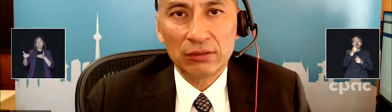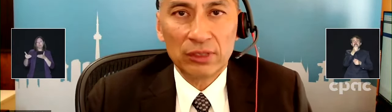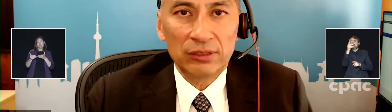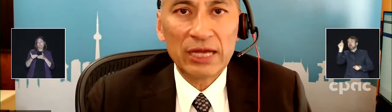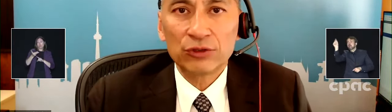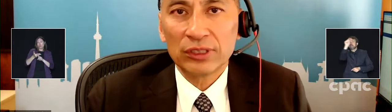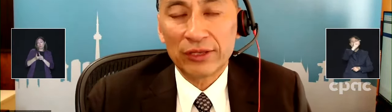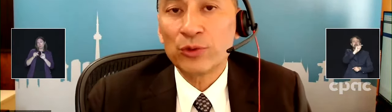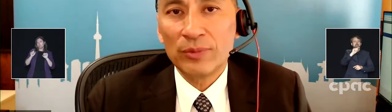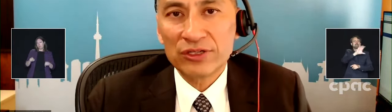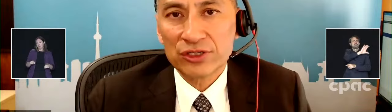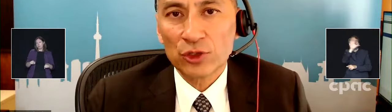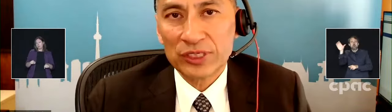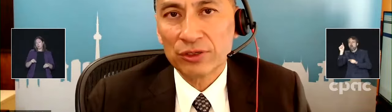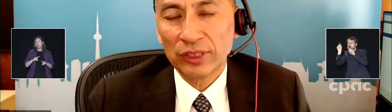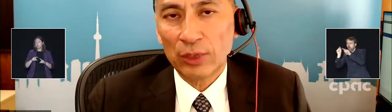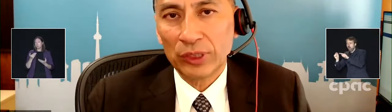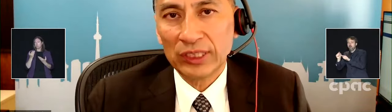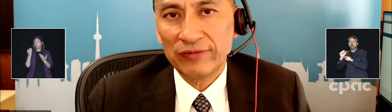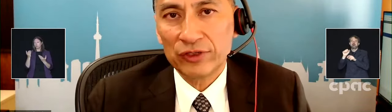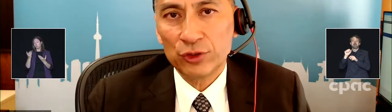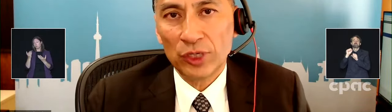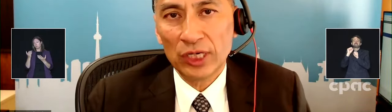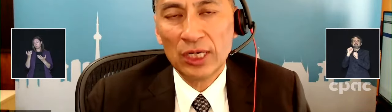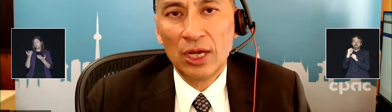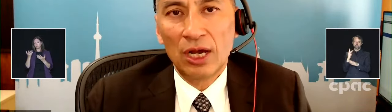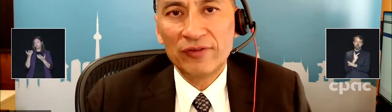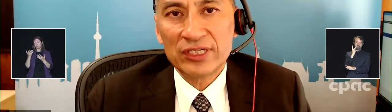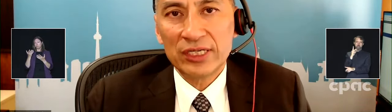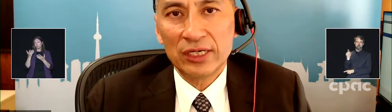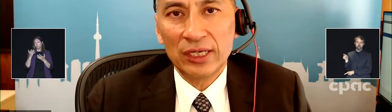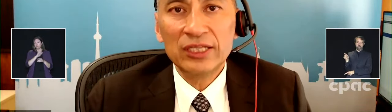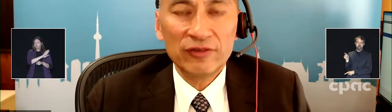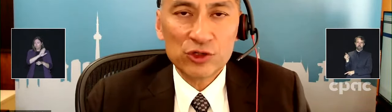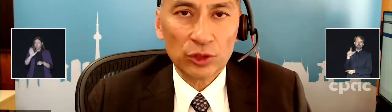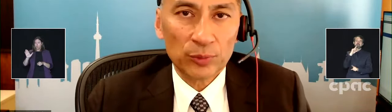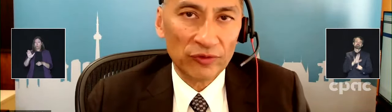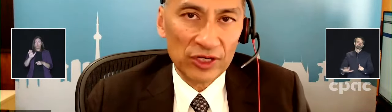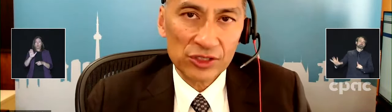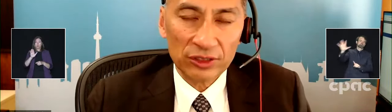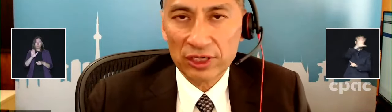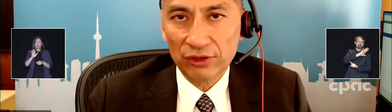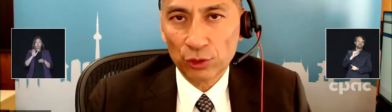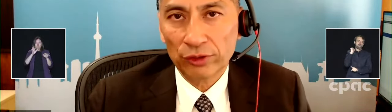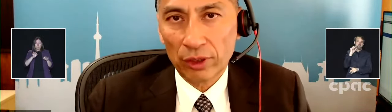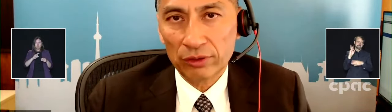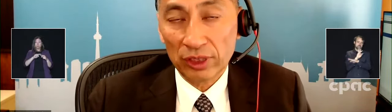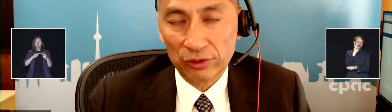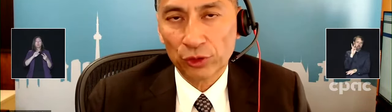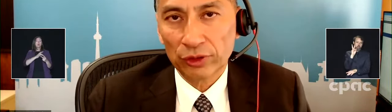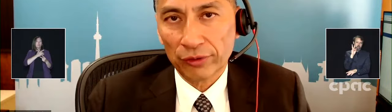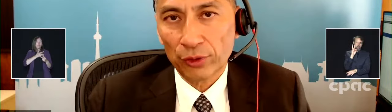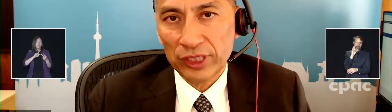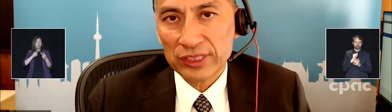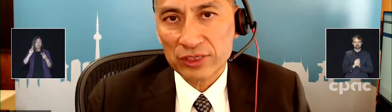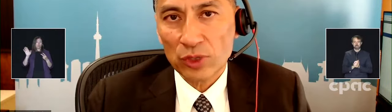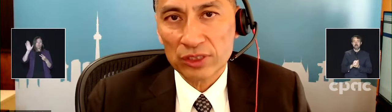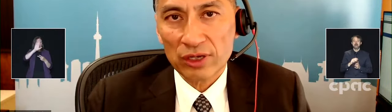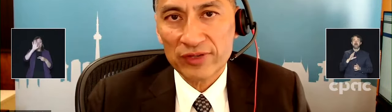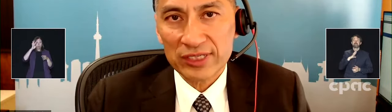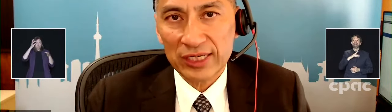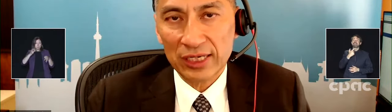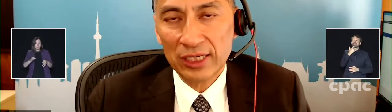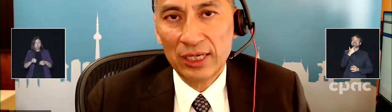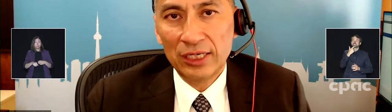down to like three months or so. But certainly I would leave it to, obviously, individual, provincial and territorial authorities as well as obviously,